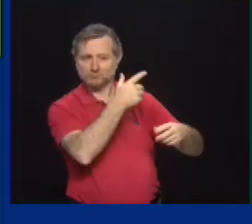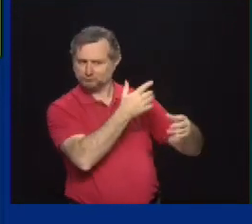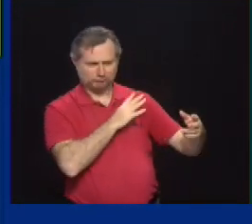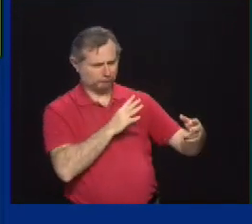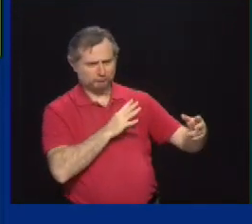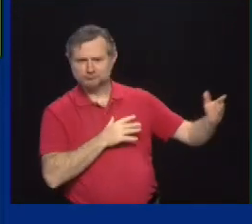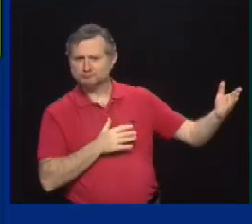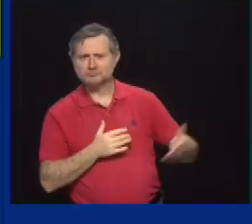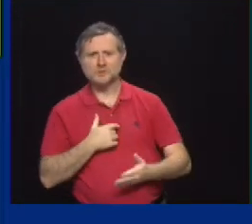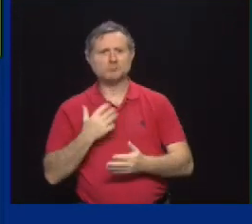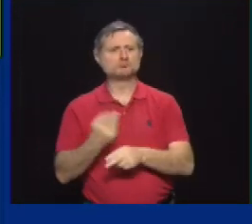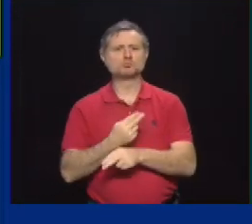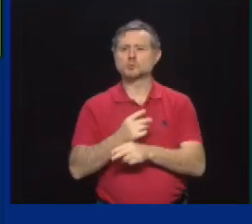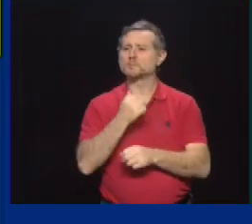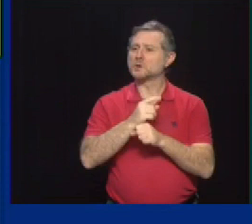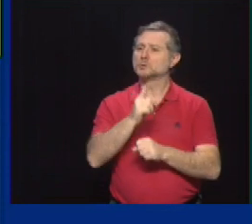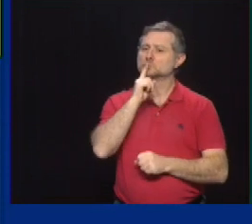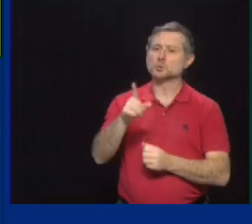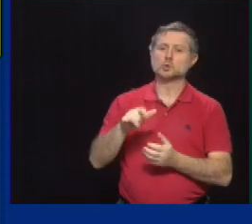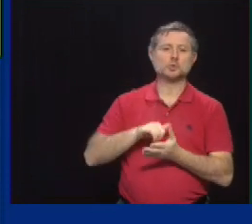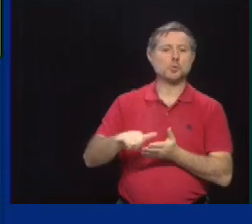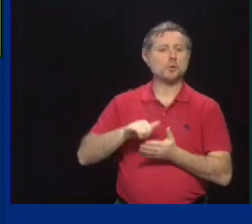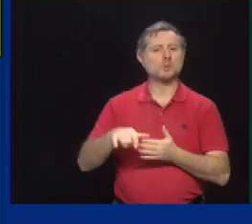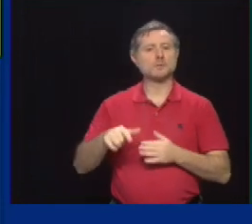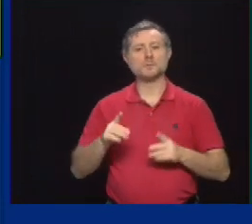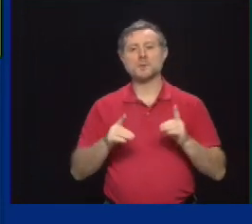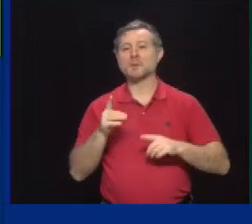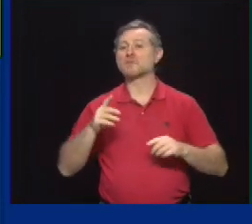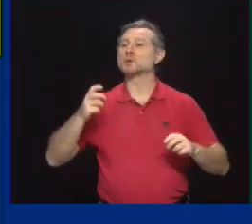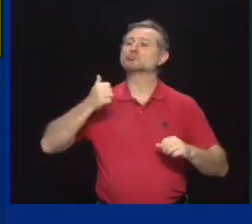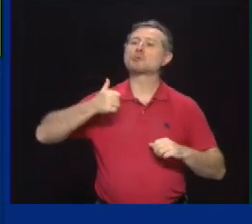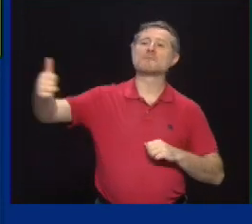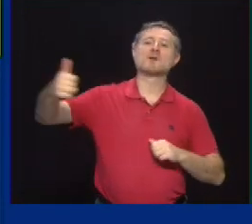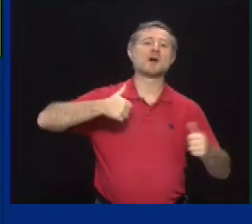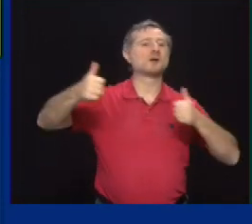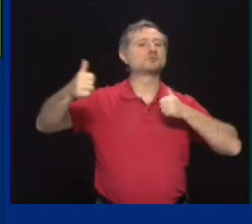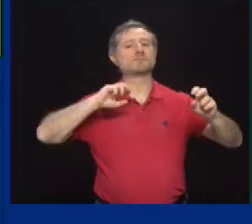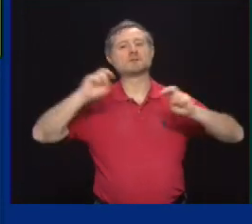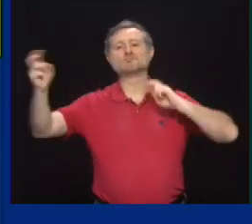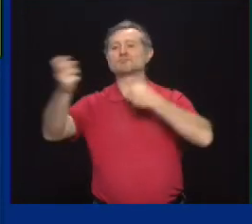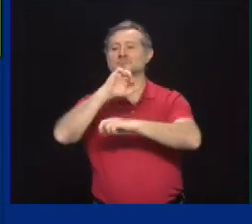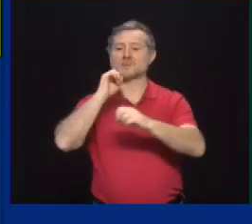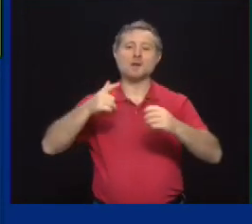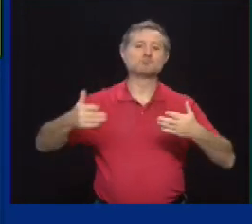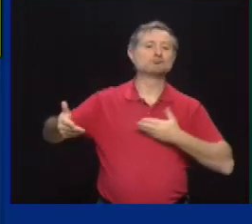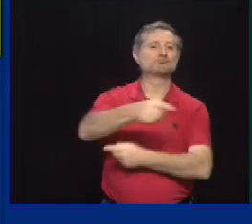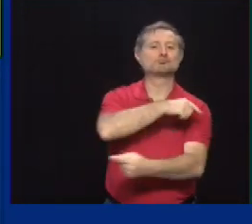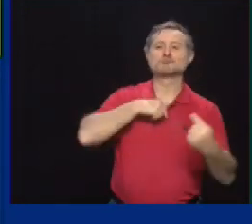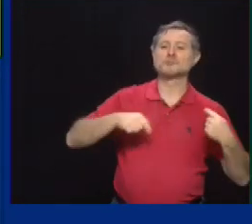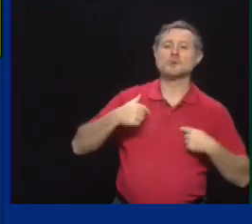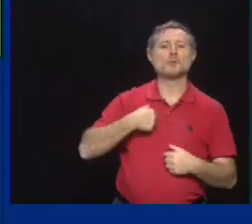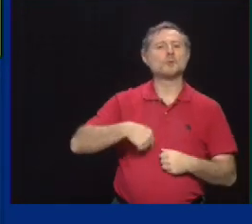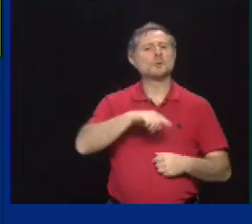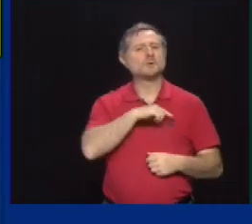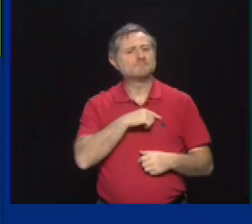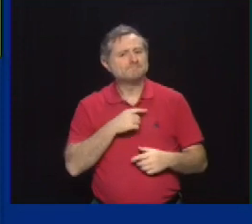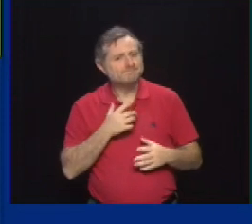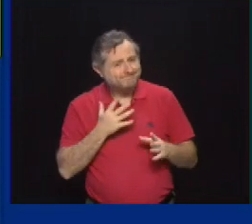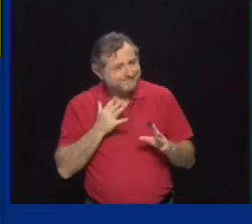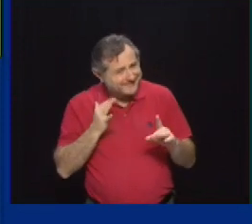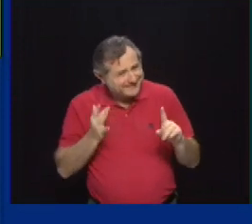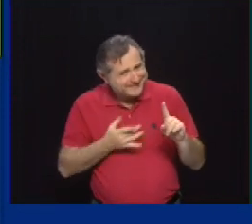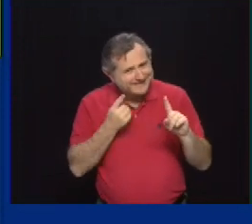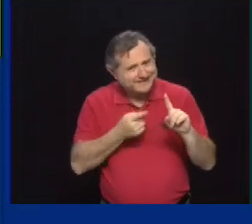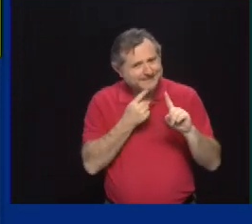New York residents can travel to other states that have this requirement. So we're trying to create the synergy. We've been working closely on this so we can welcome back people to